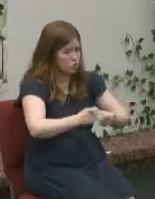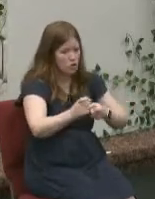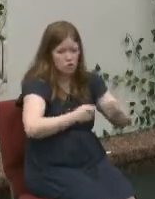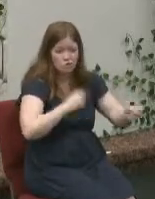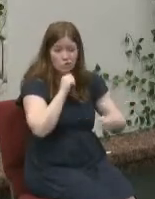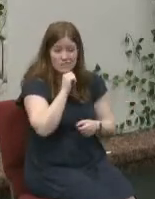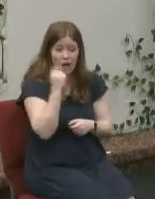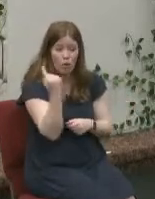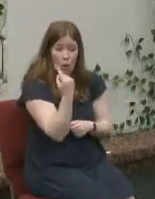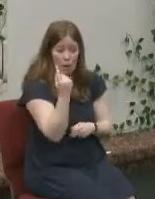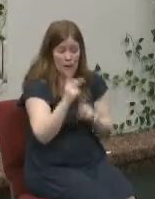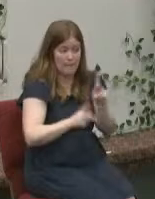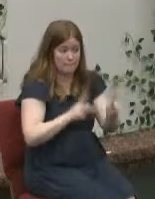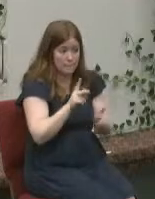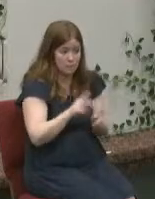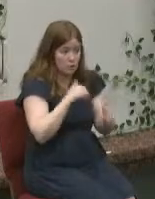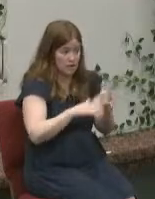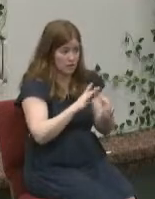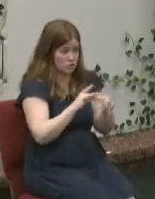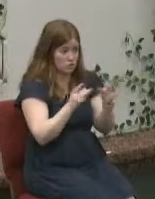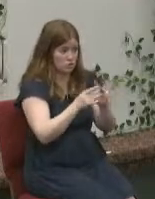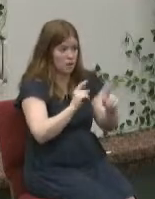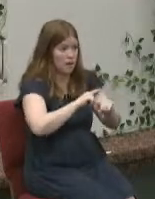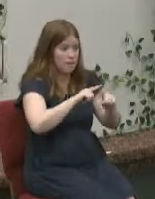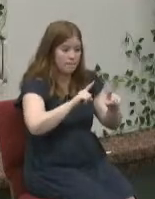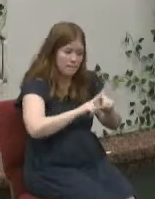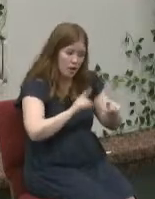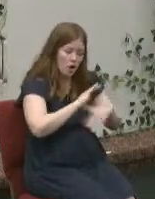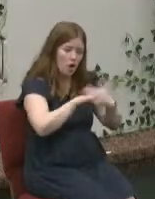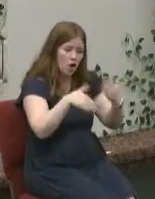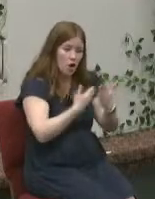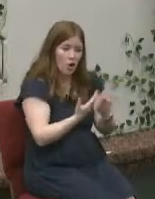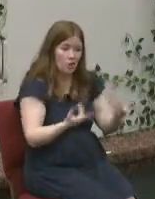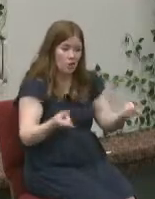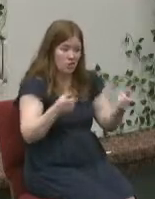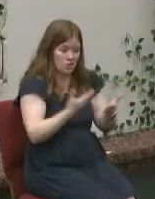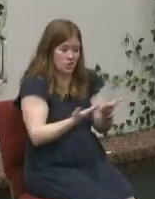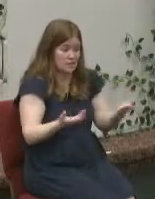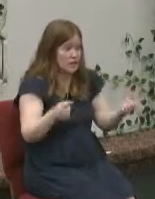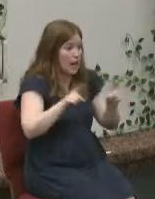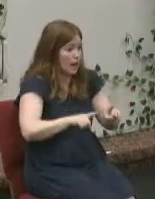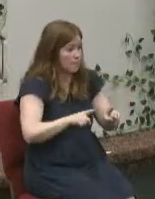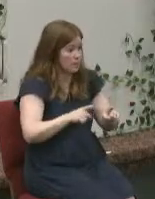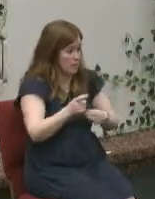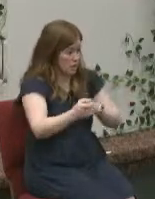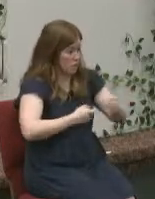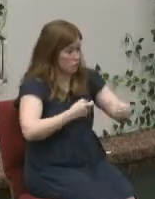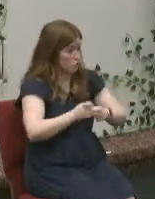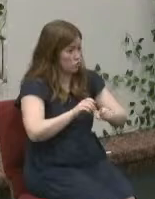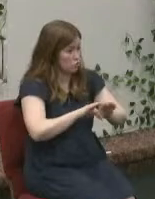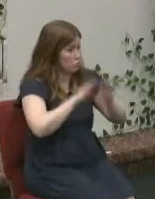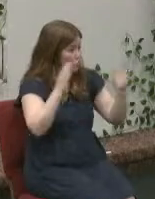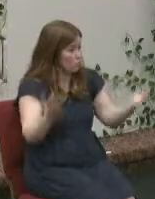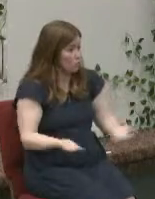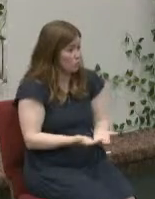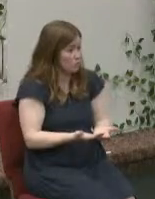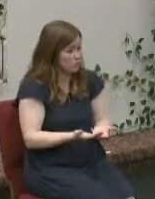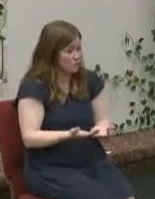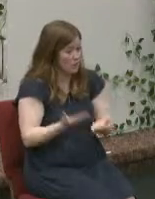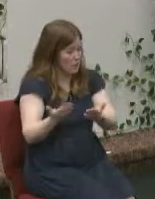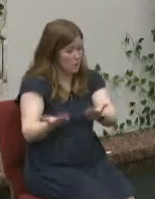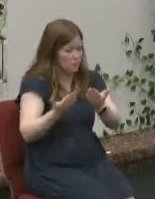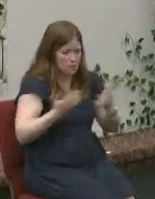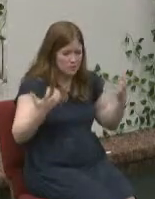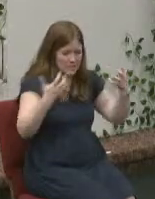the people only the people in the story but all the events he even controls the world itself and he's bringing it all together because matthew